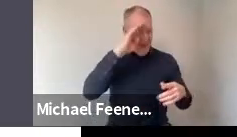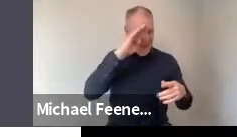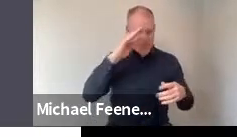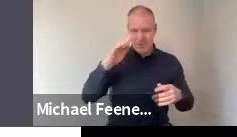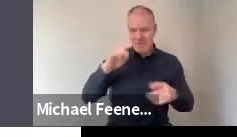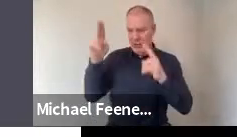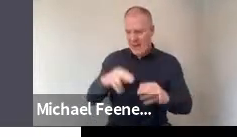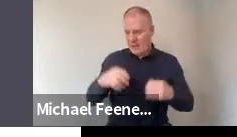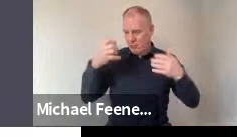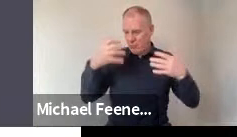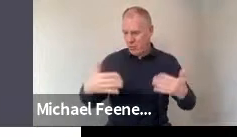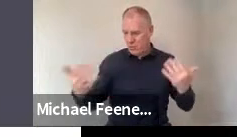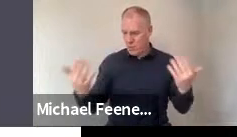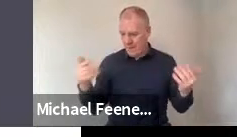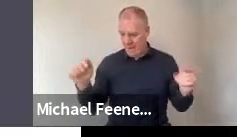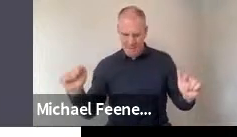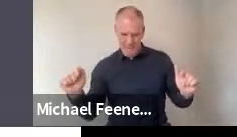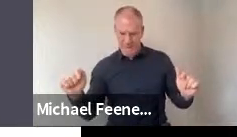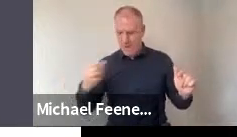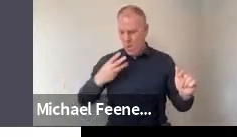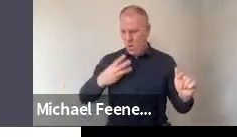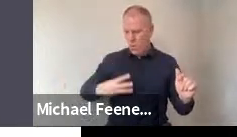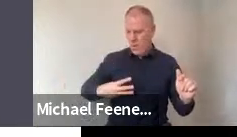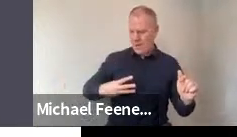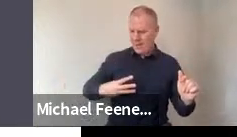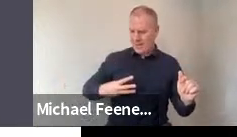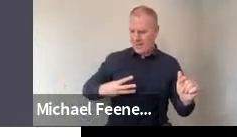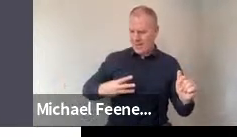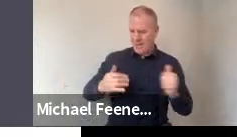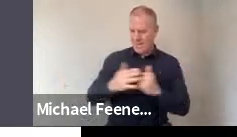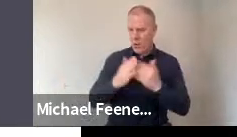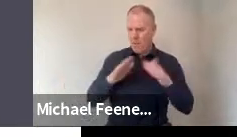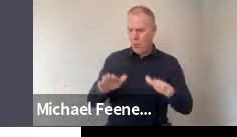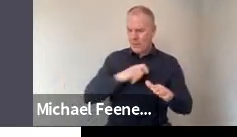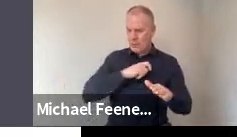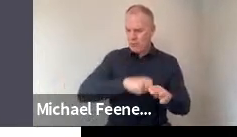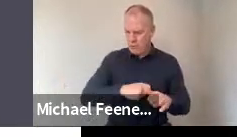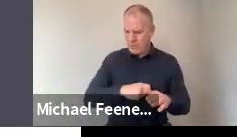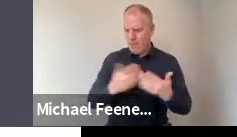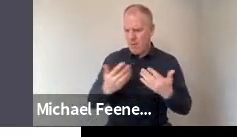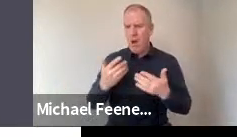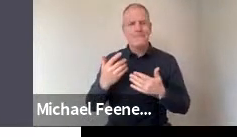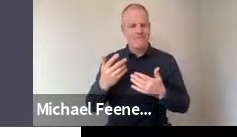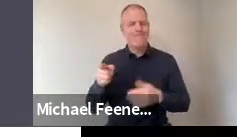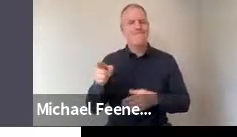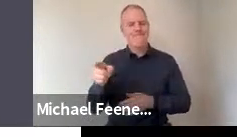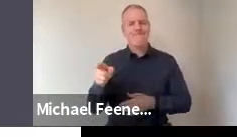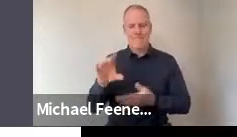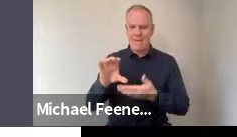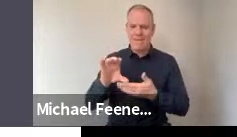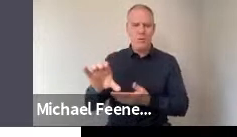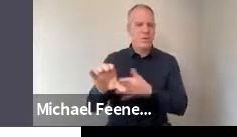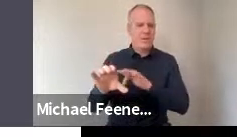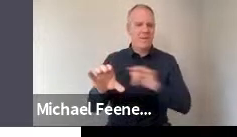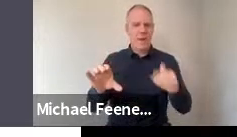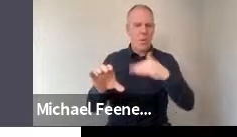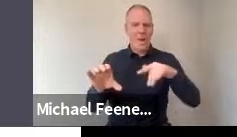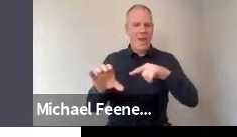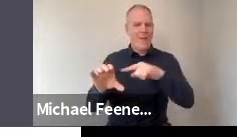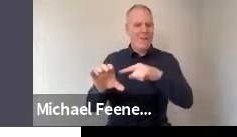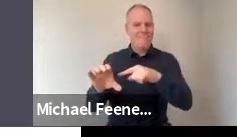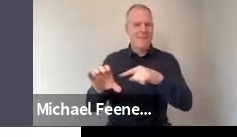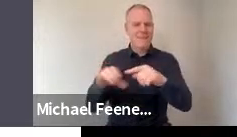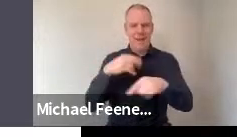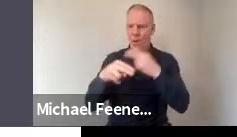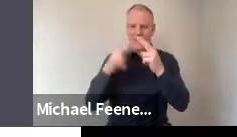other places, where is the weakest point in terms of public's level of trust? That was the weaker point shared